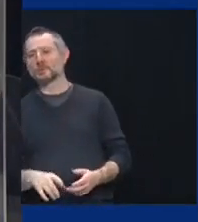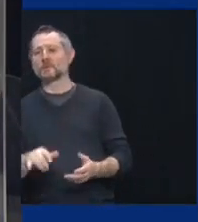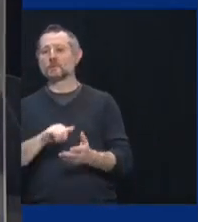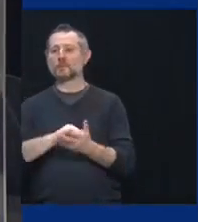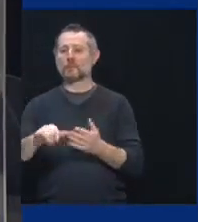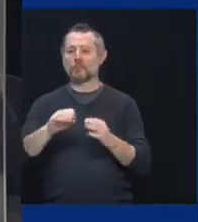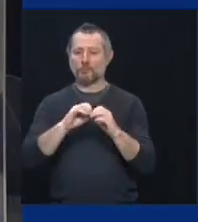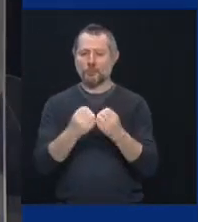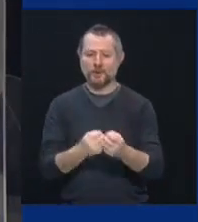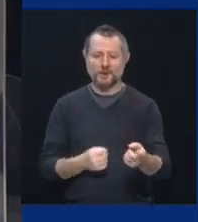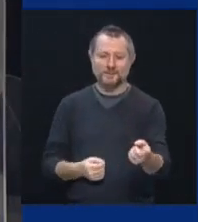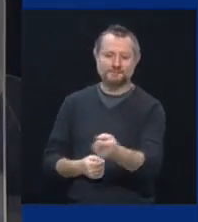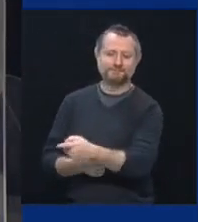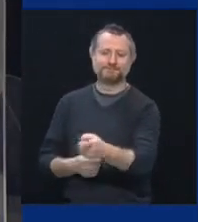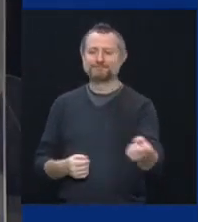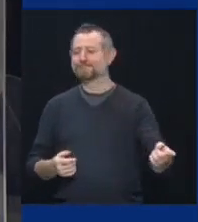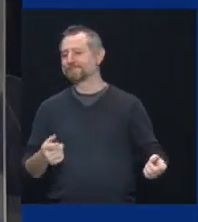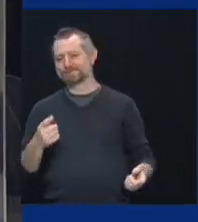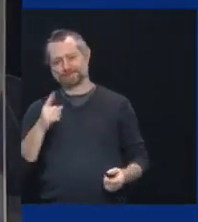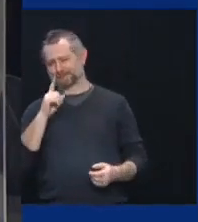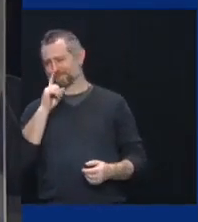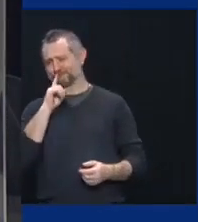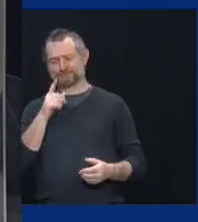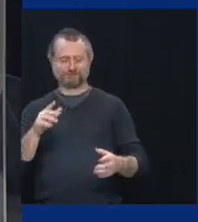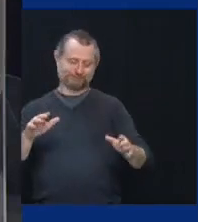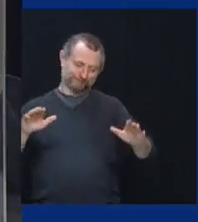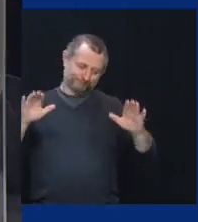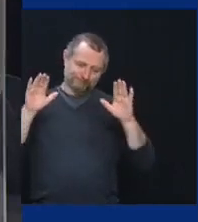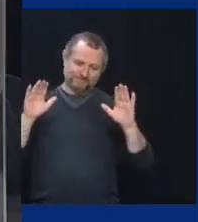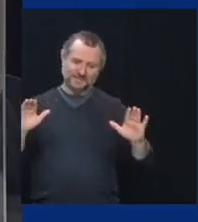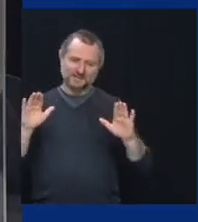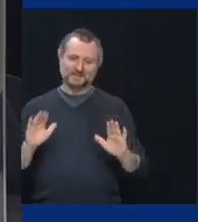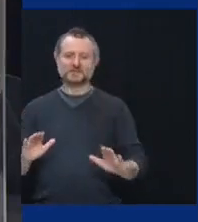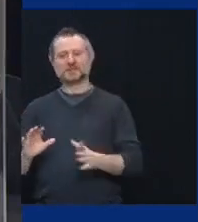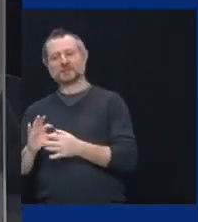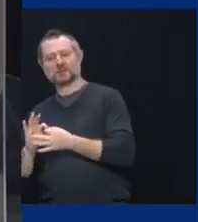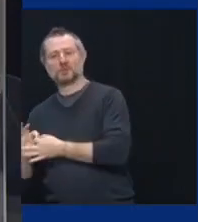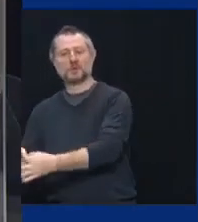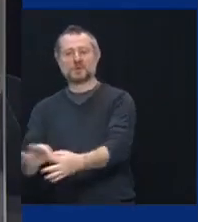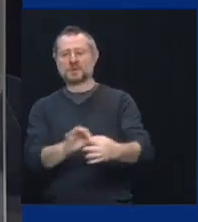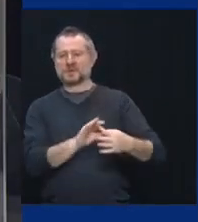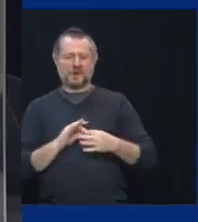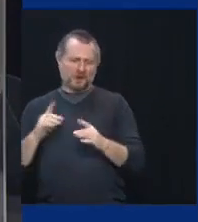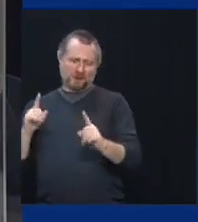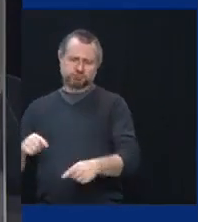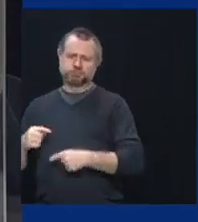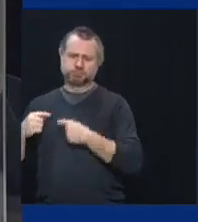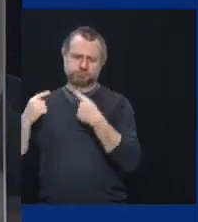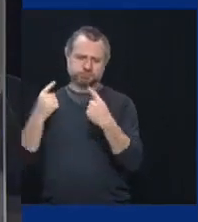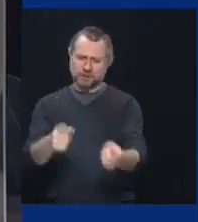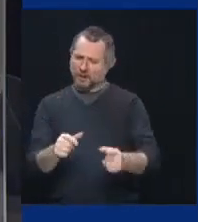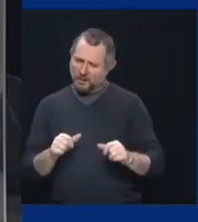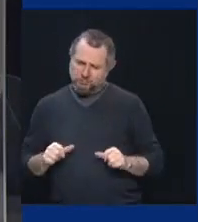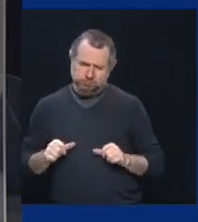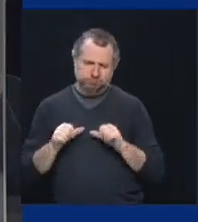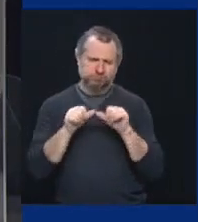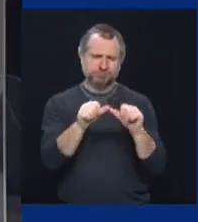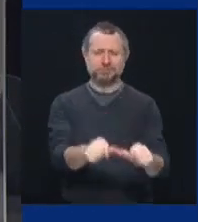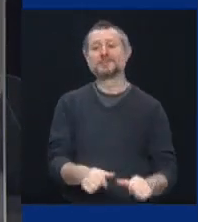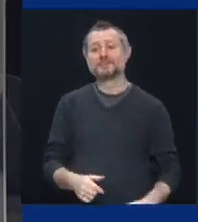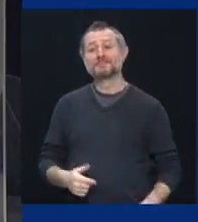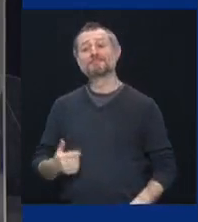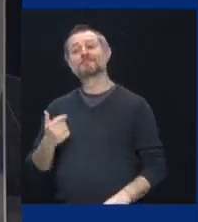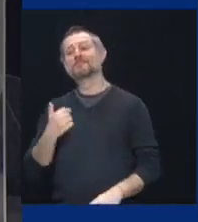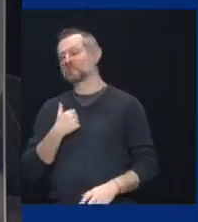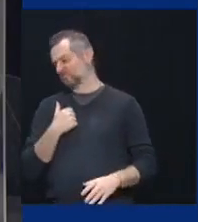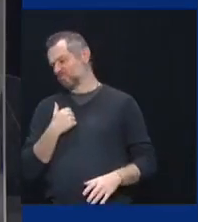coordinated, uh, over these last important months. And we'll continue to coordinate, uh, so we can do the best we can for all the fans. Uh, I don't want to start any trouble.